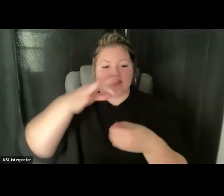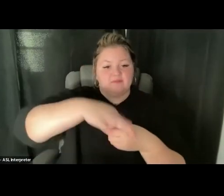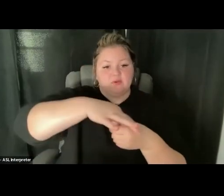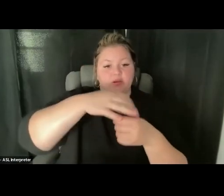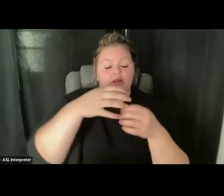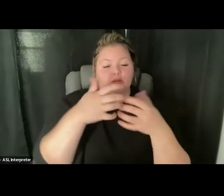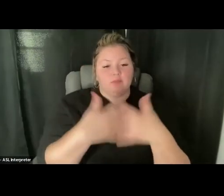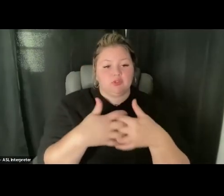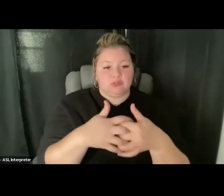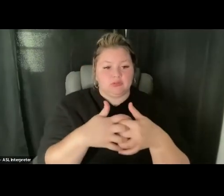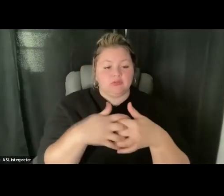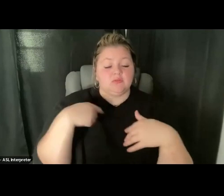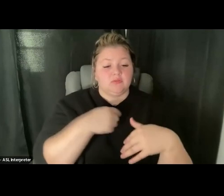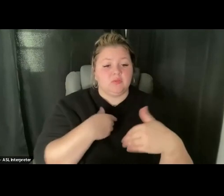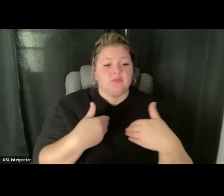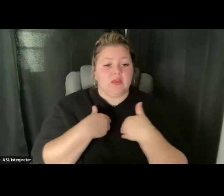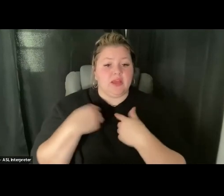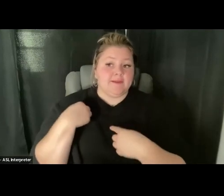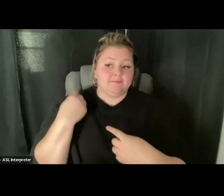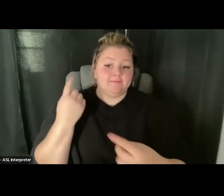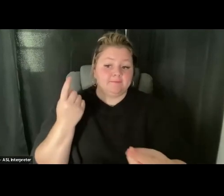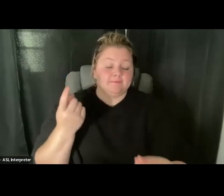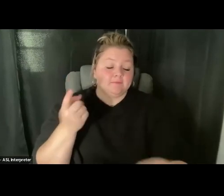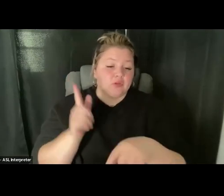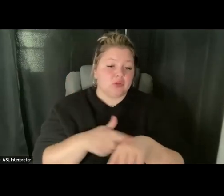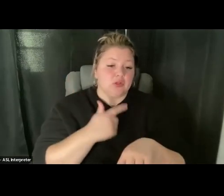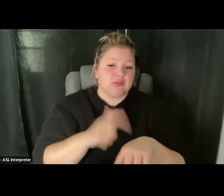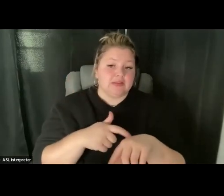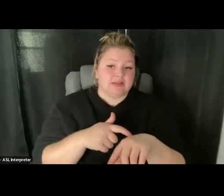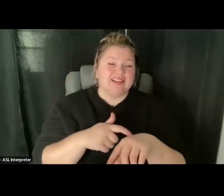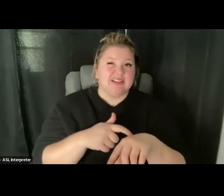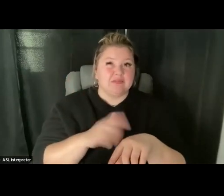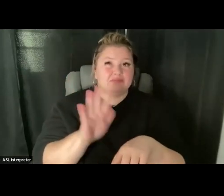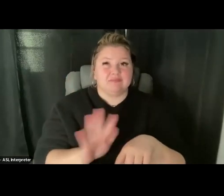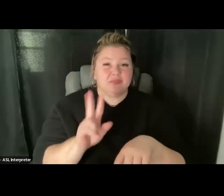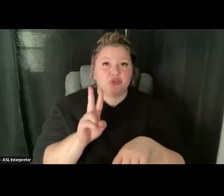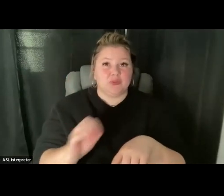and they're great pieces of equipment that we've used since 2006.